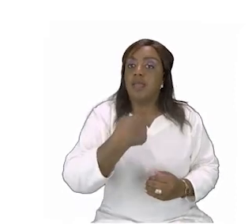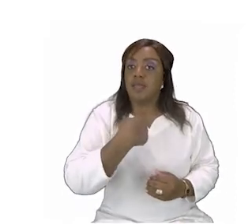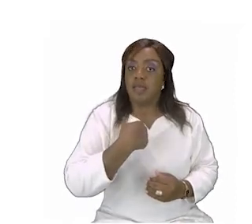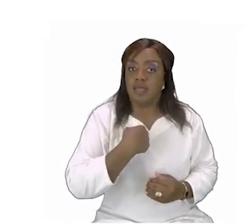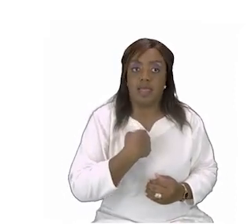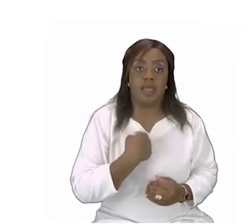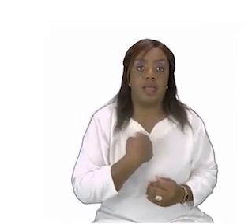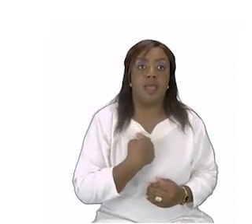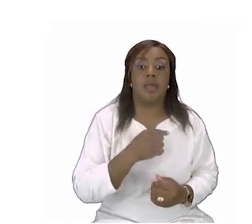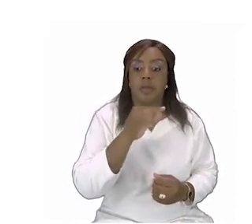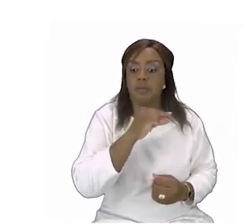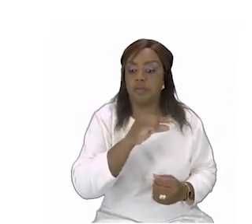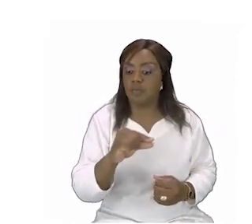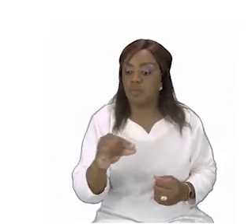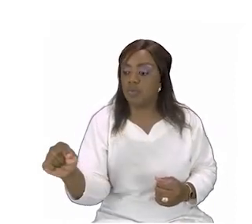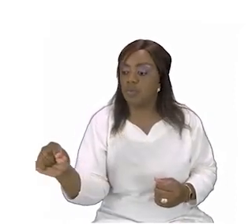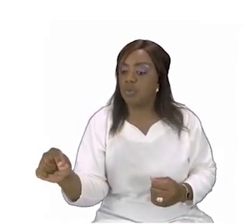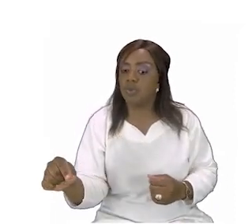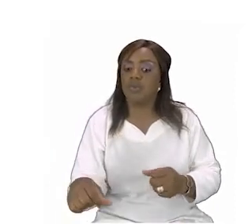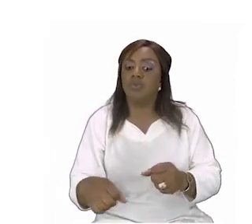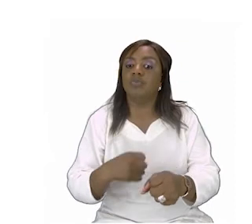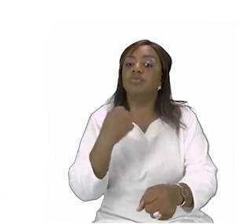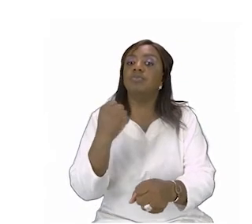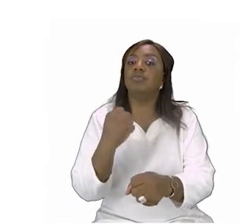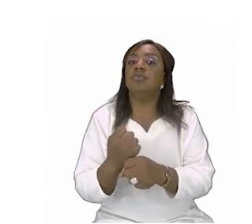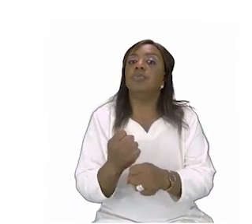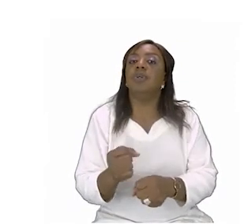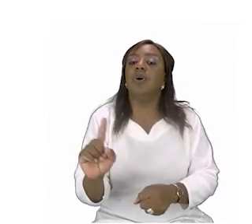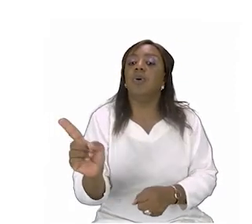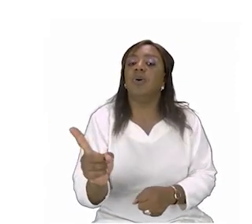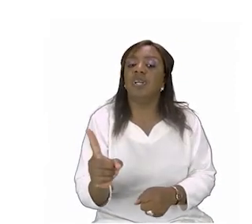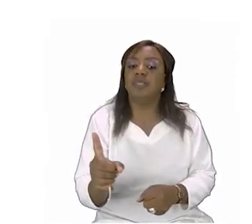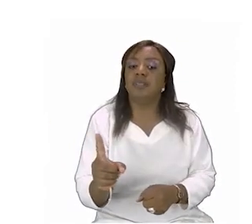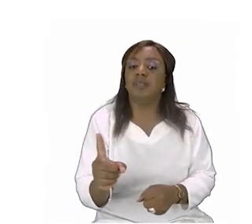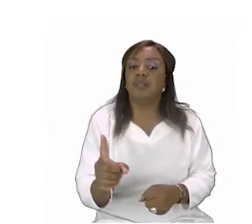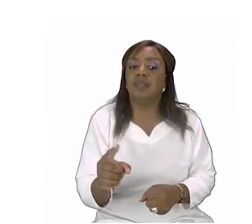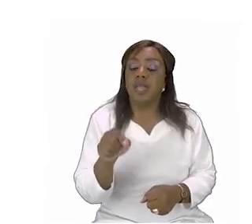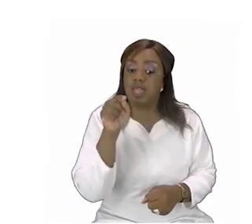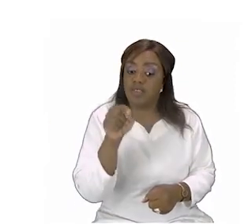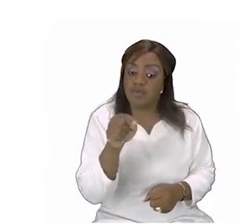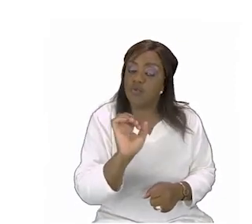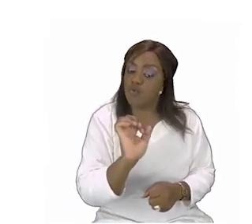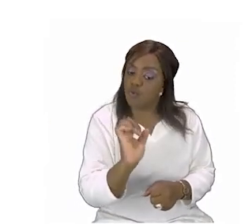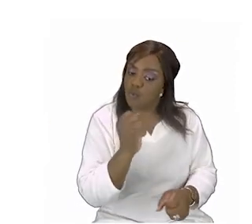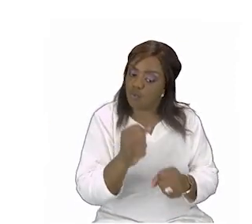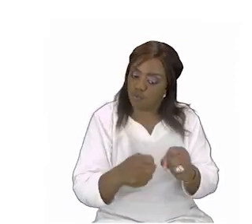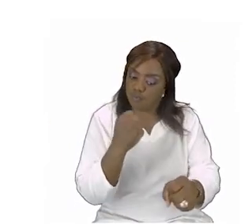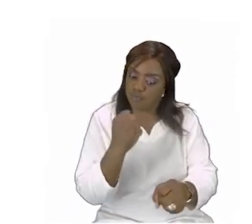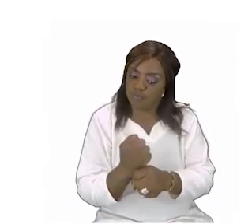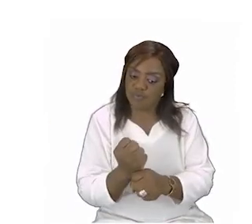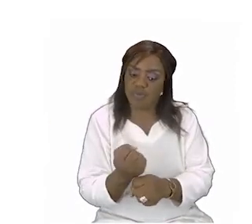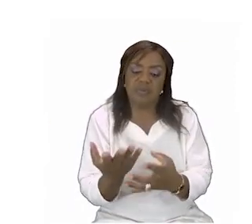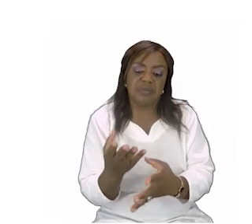am dash years old please can you write how old you are you can be six years